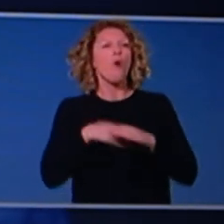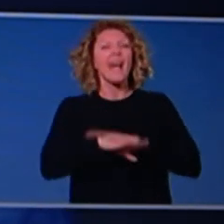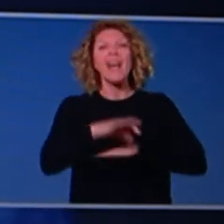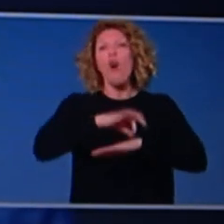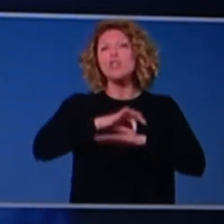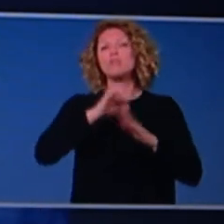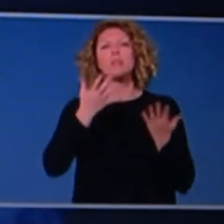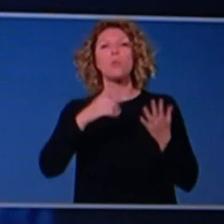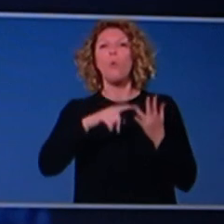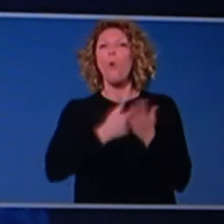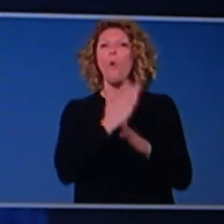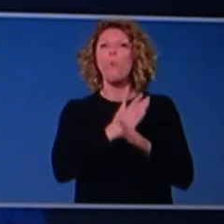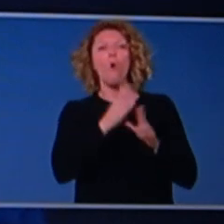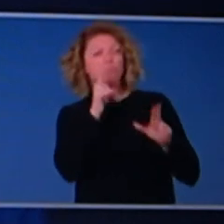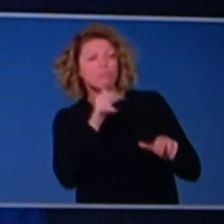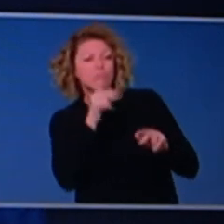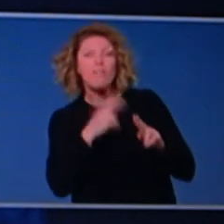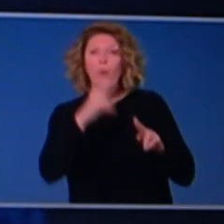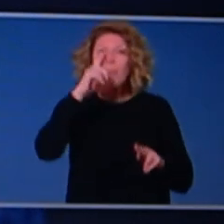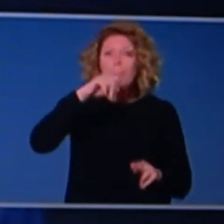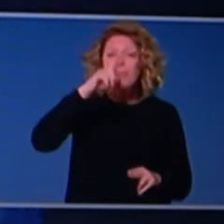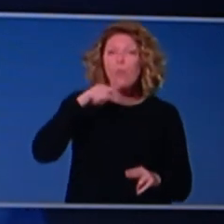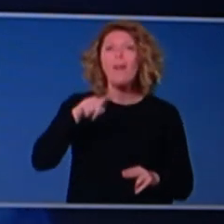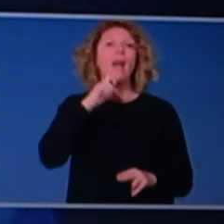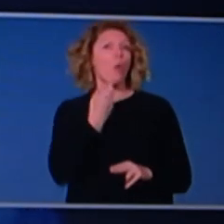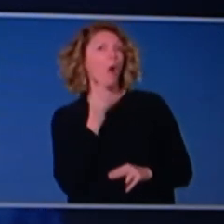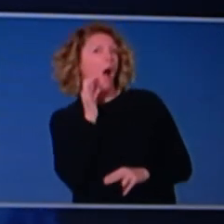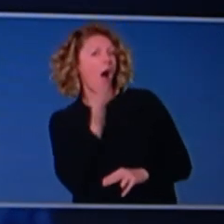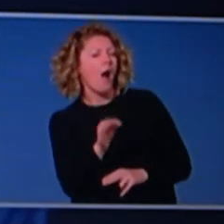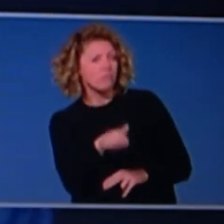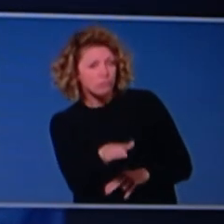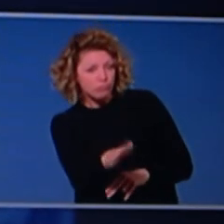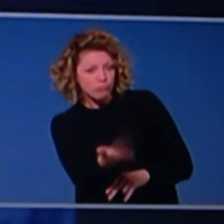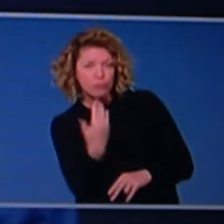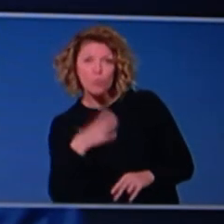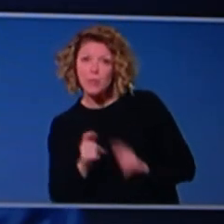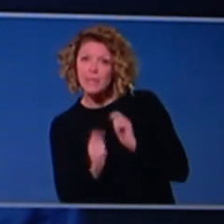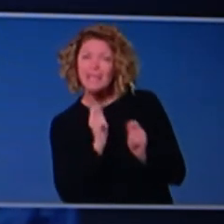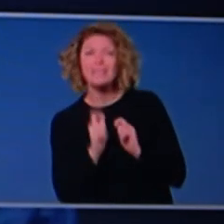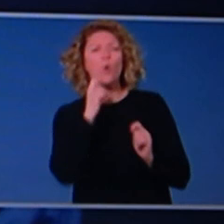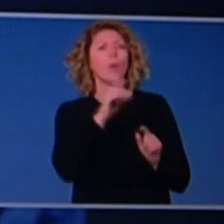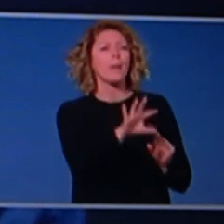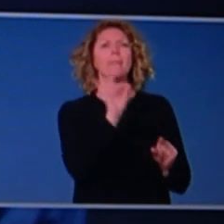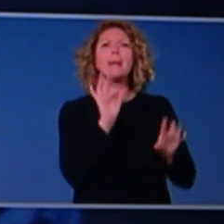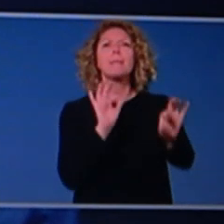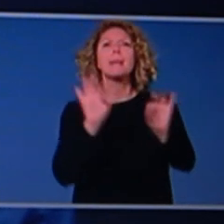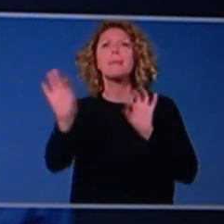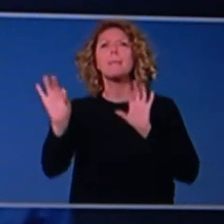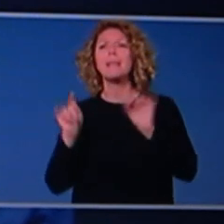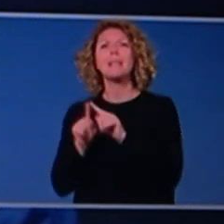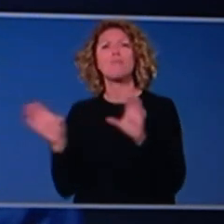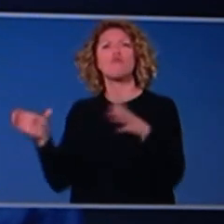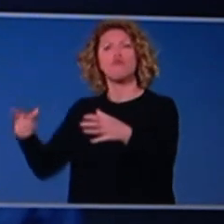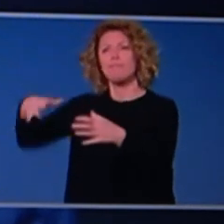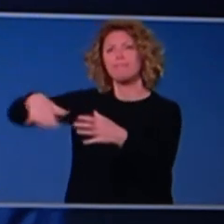in partnership with their industrial organisations. And we'll be doing a range of other cohorts from time to